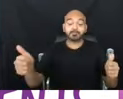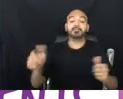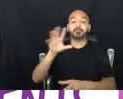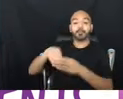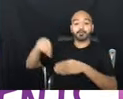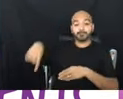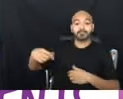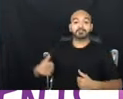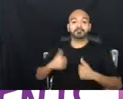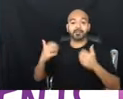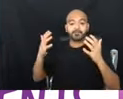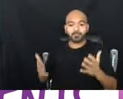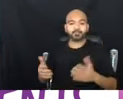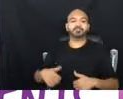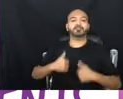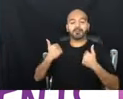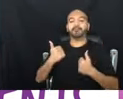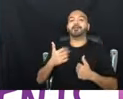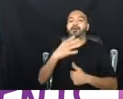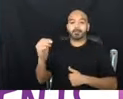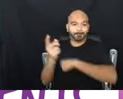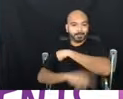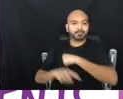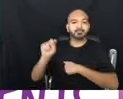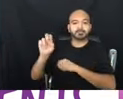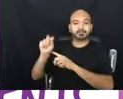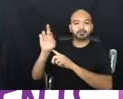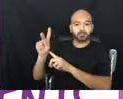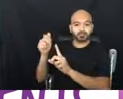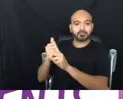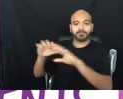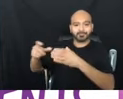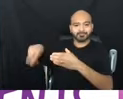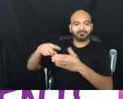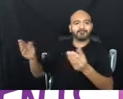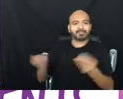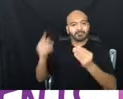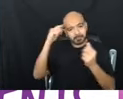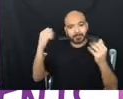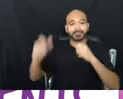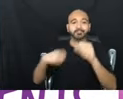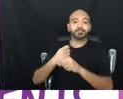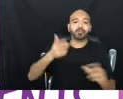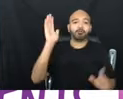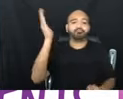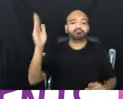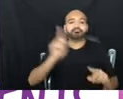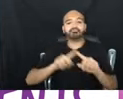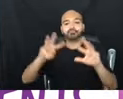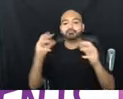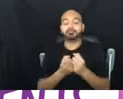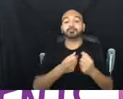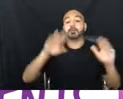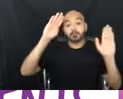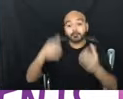Punished or Survived and Punished Network has been facilitating for many years various kinds of workshops focused on